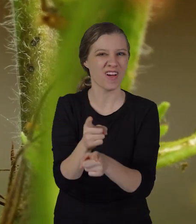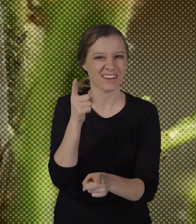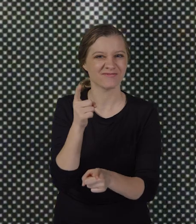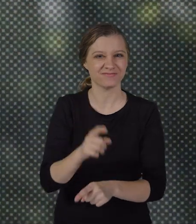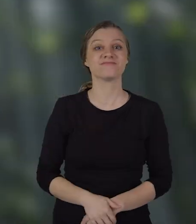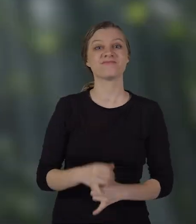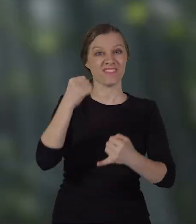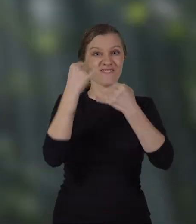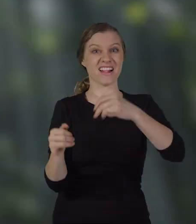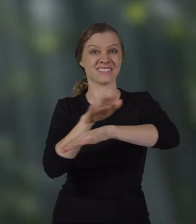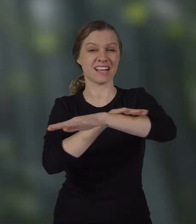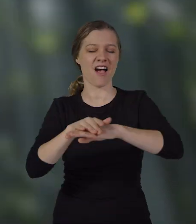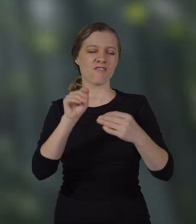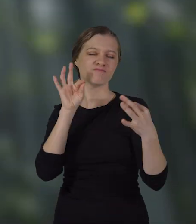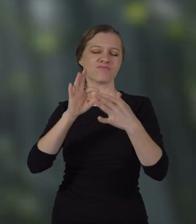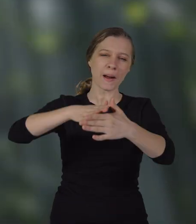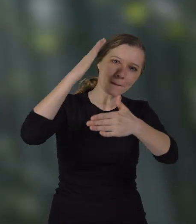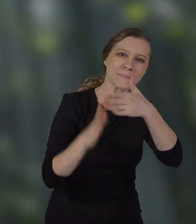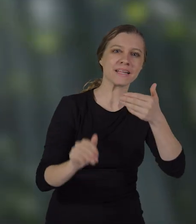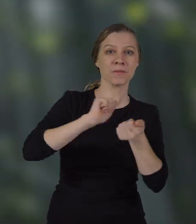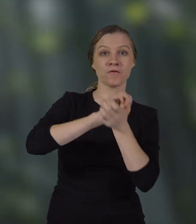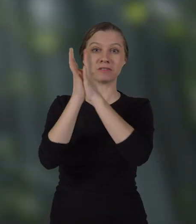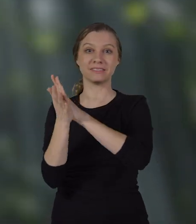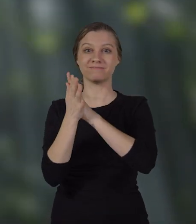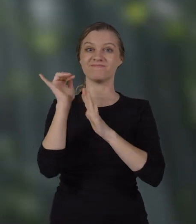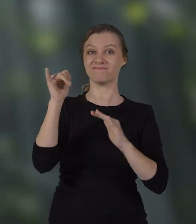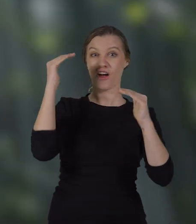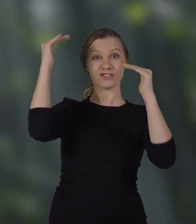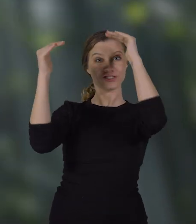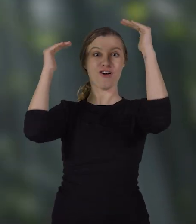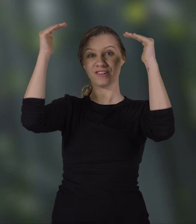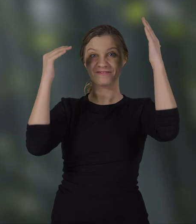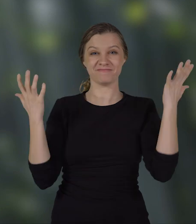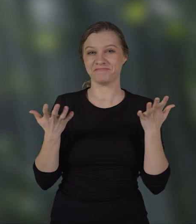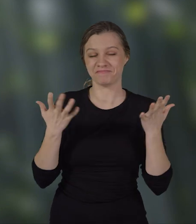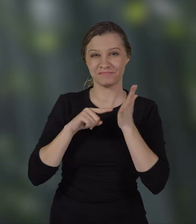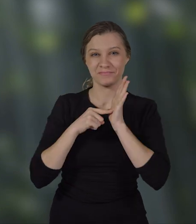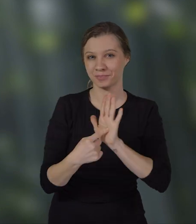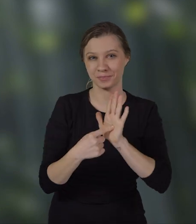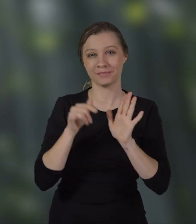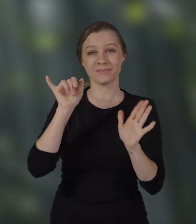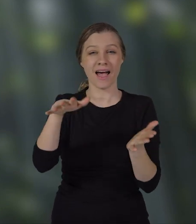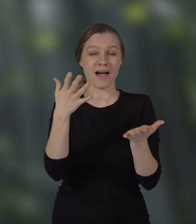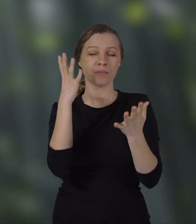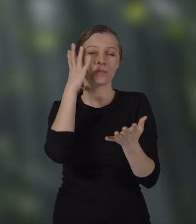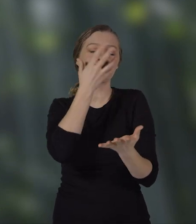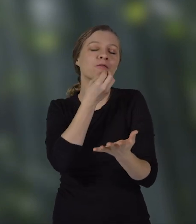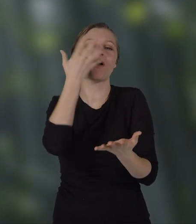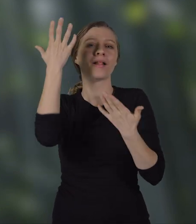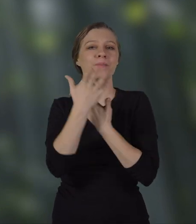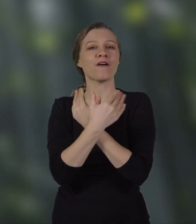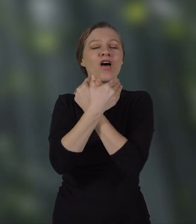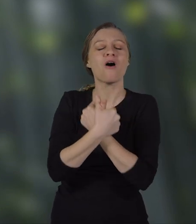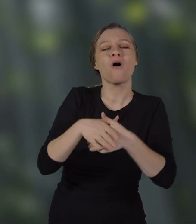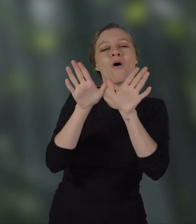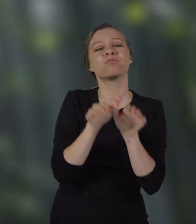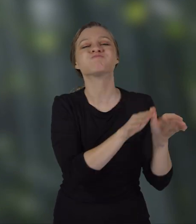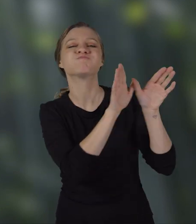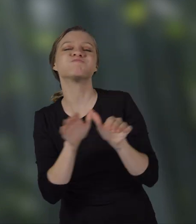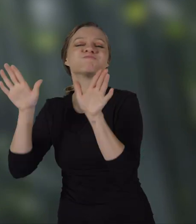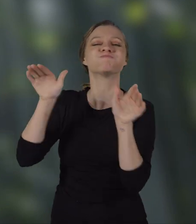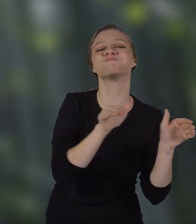the final stage of complete metamorphosis is adult and in our example that means a beautiful